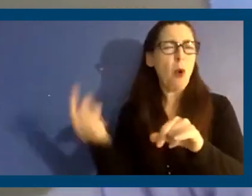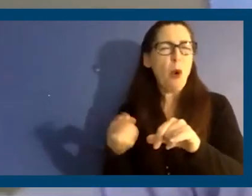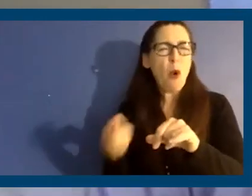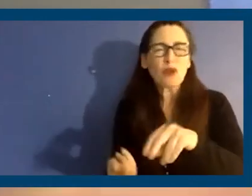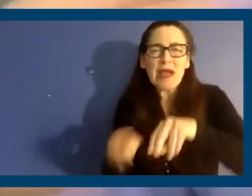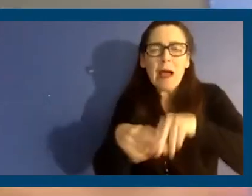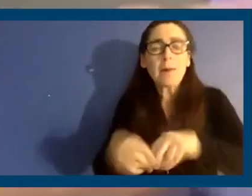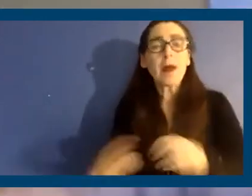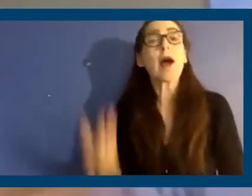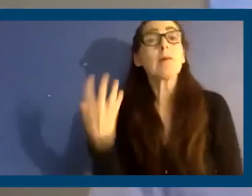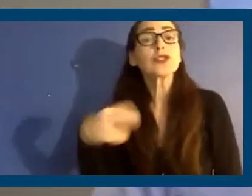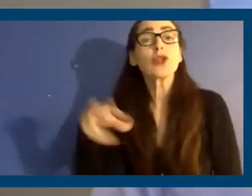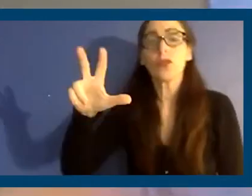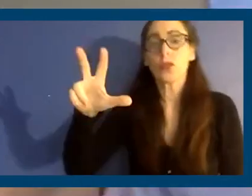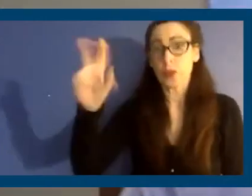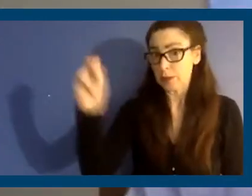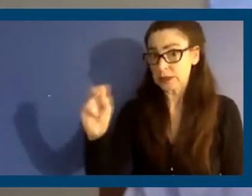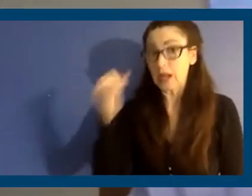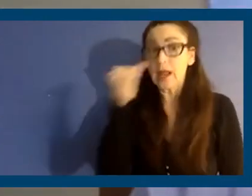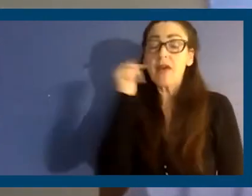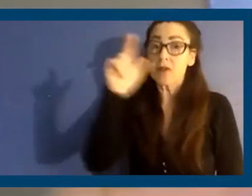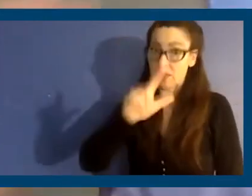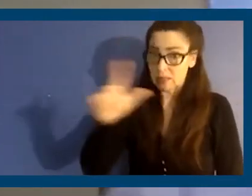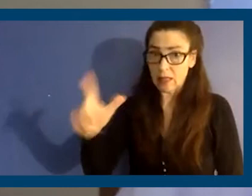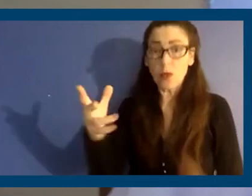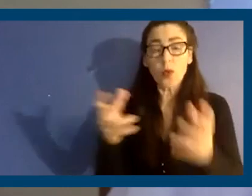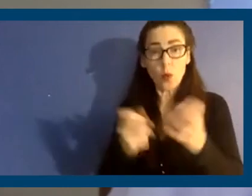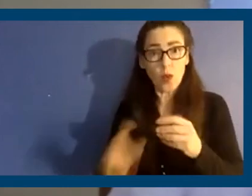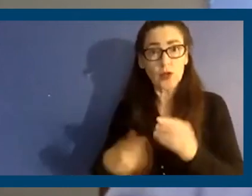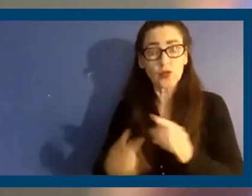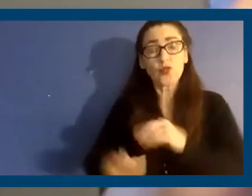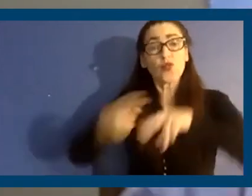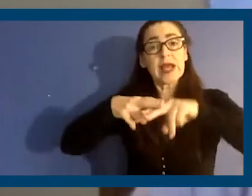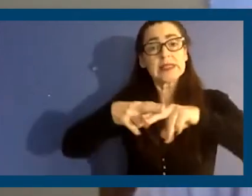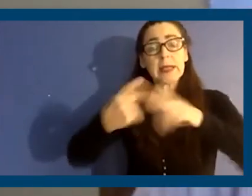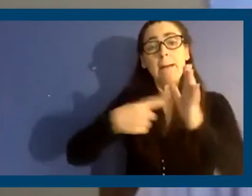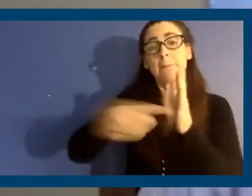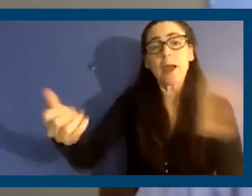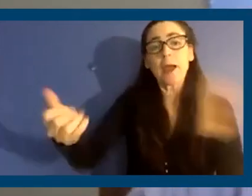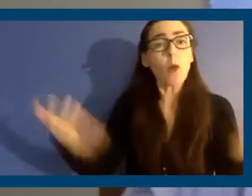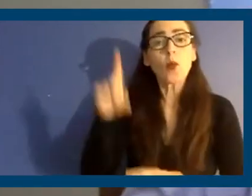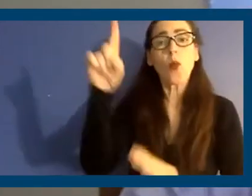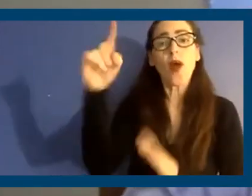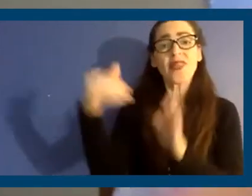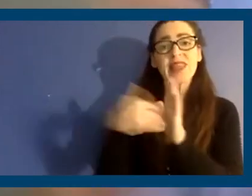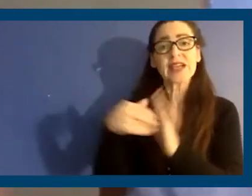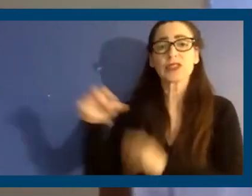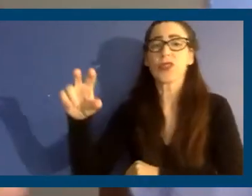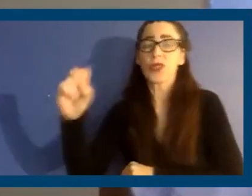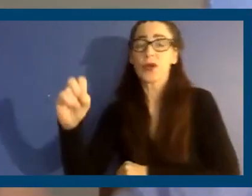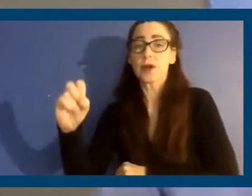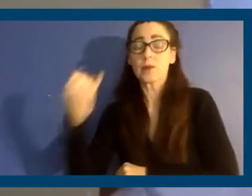if the landlord wanted to raise your rent, now you would pay $1,030. However, if you're living in a building that's 1979